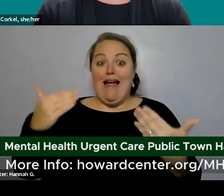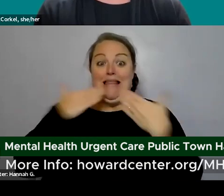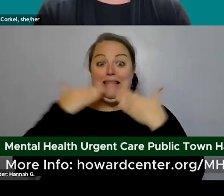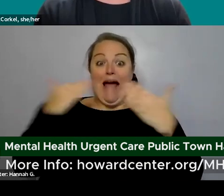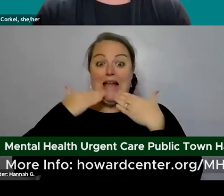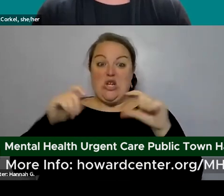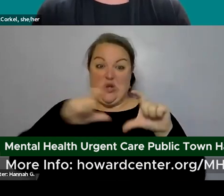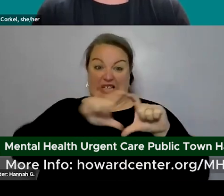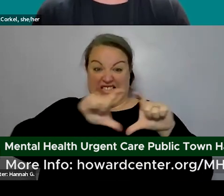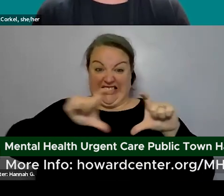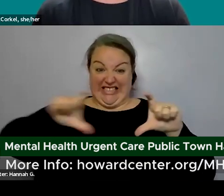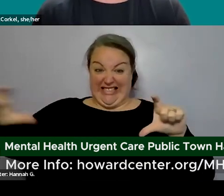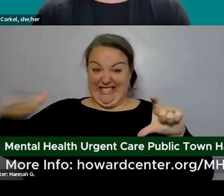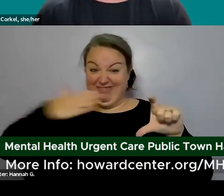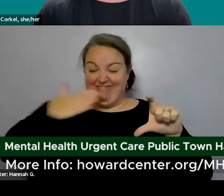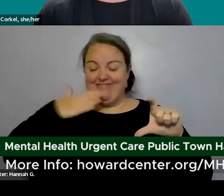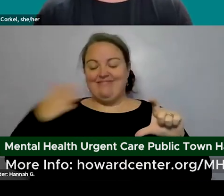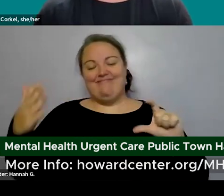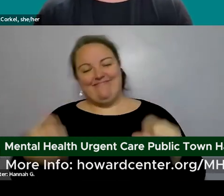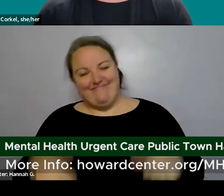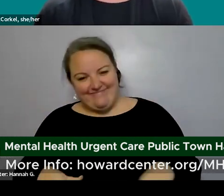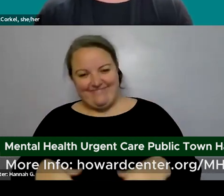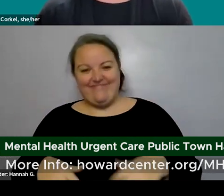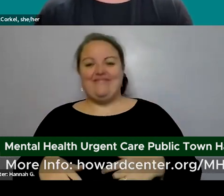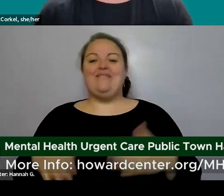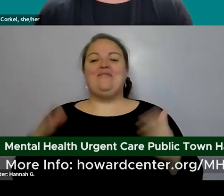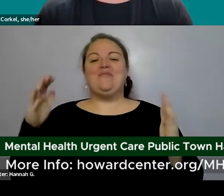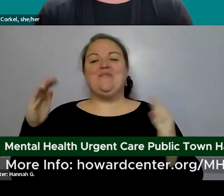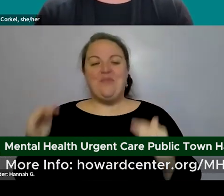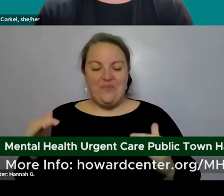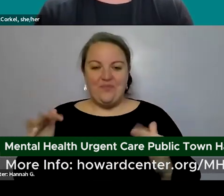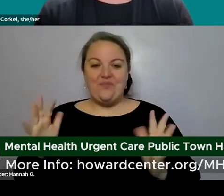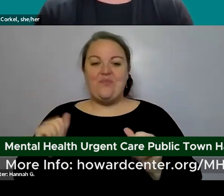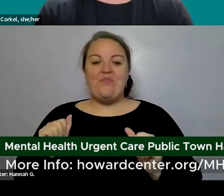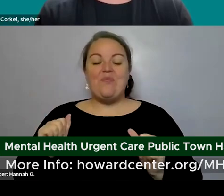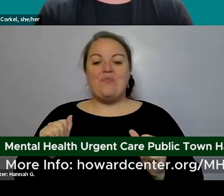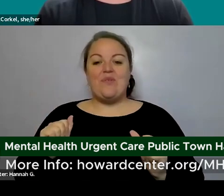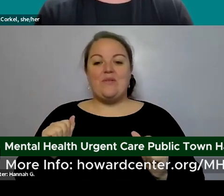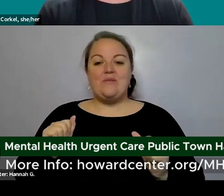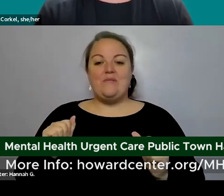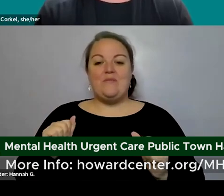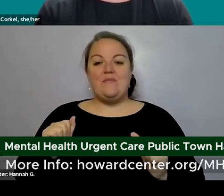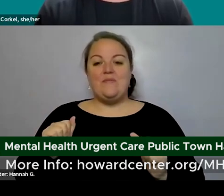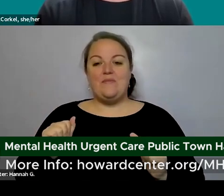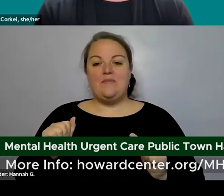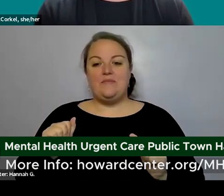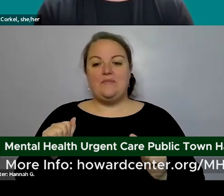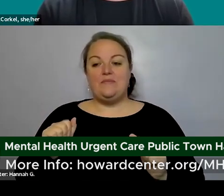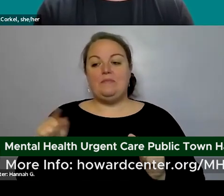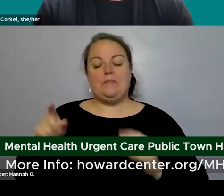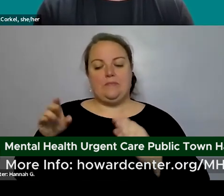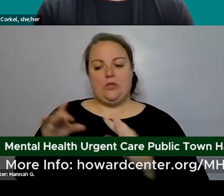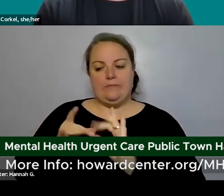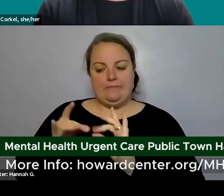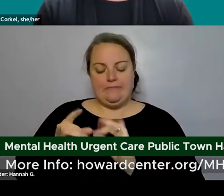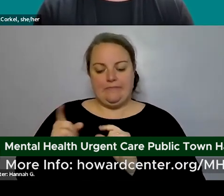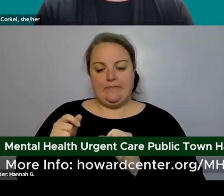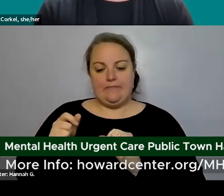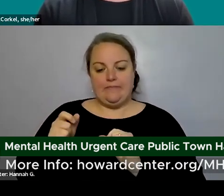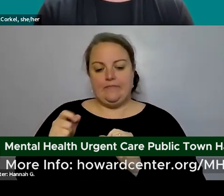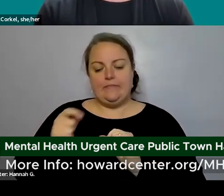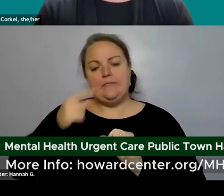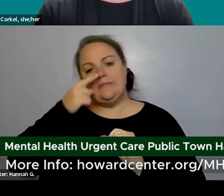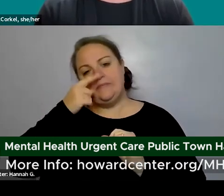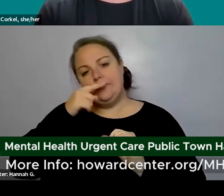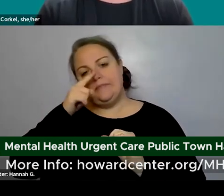so thank you um to our questioner so the first question i have uh from this person is would you please